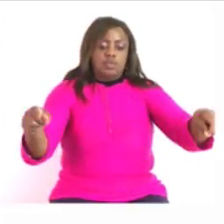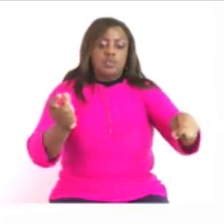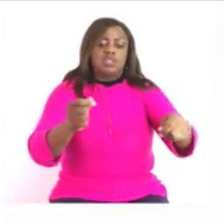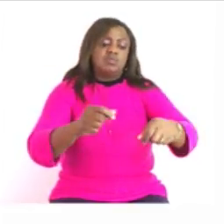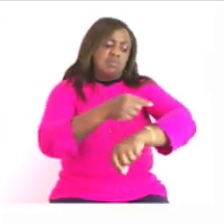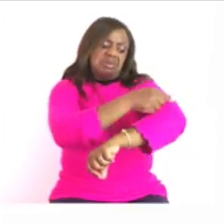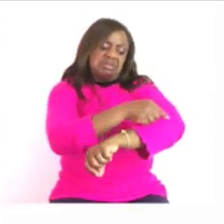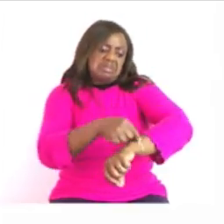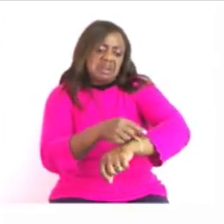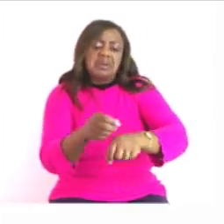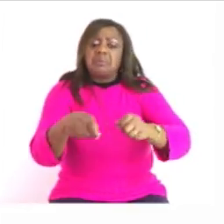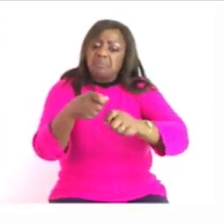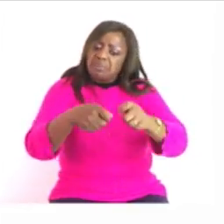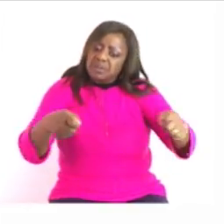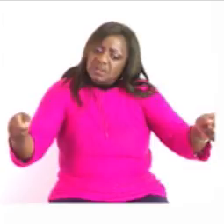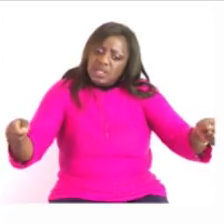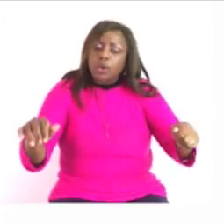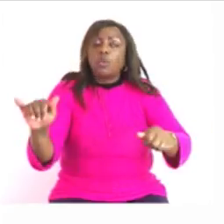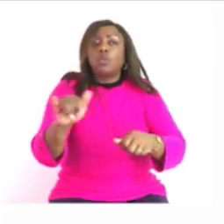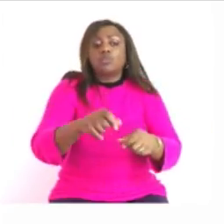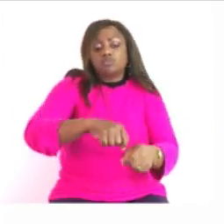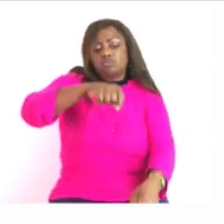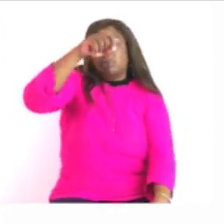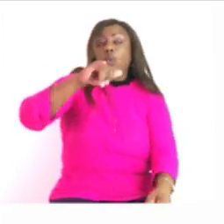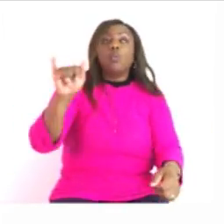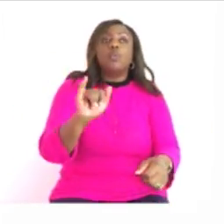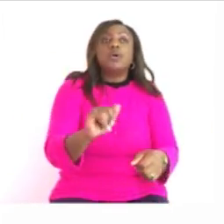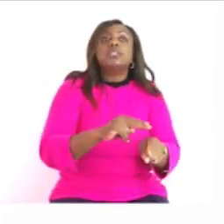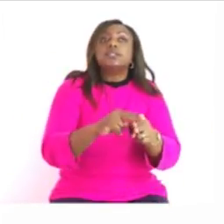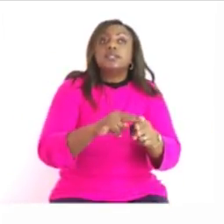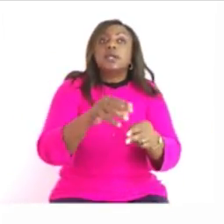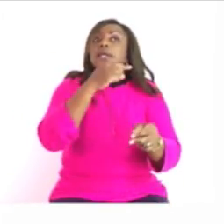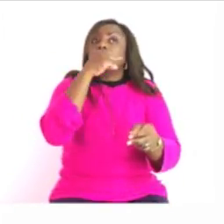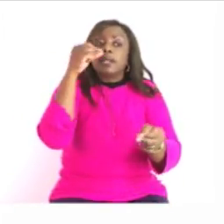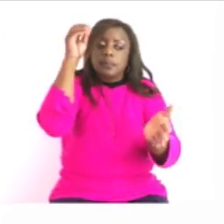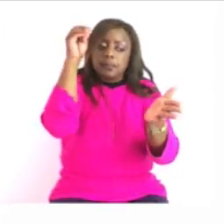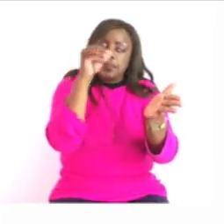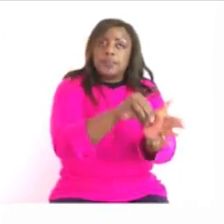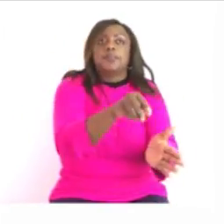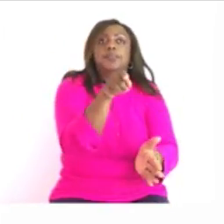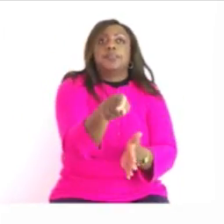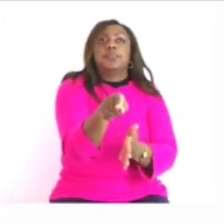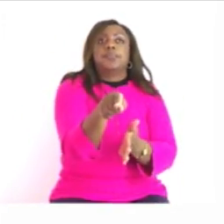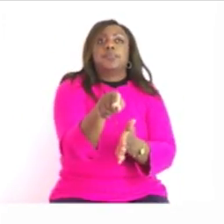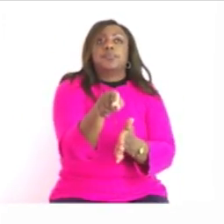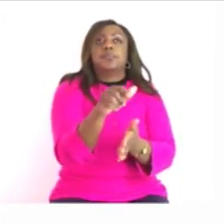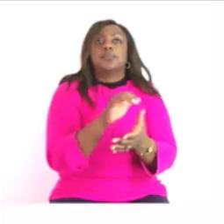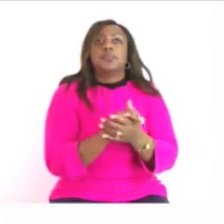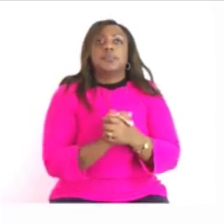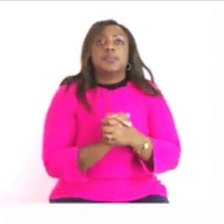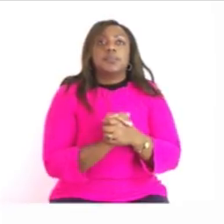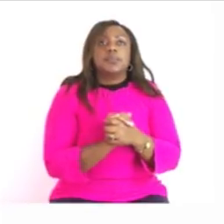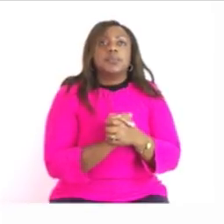did you use to measure the length of a pen and did you use a measuring tape i don't